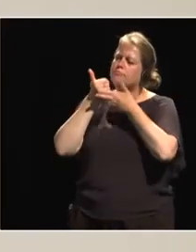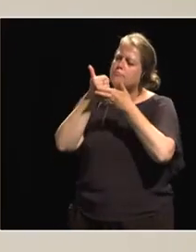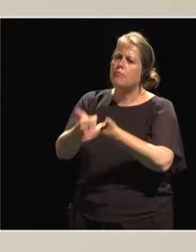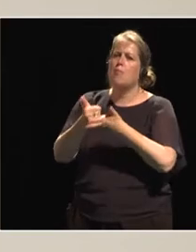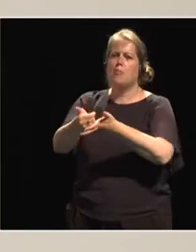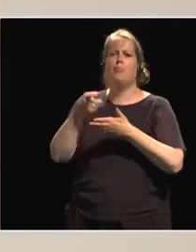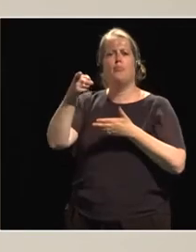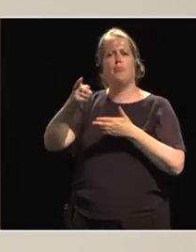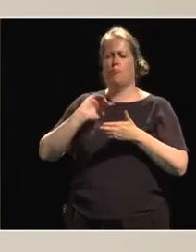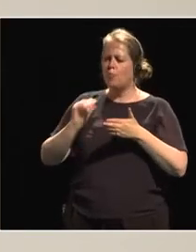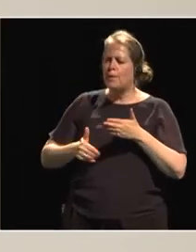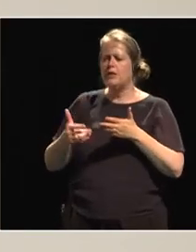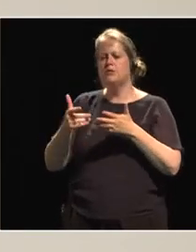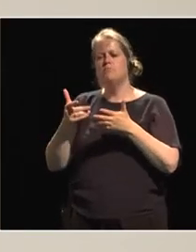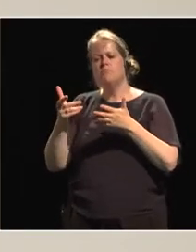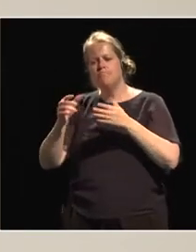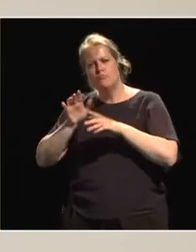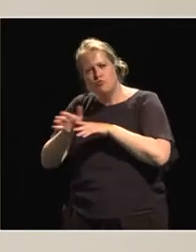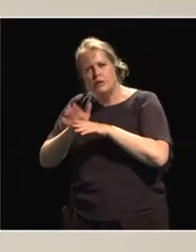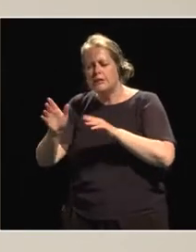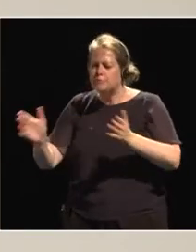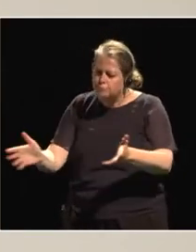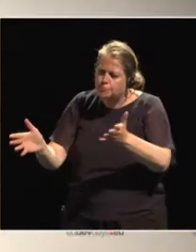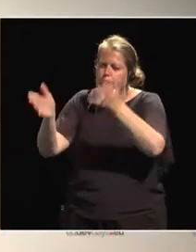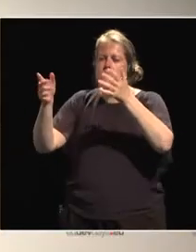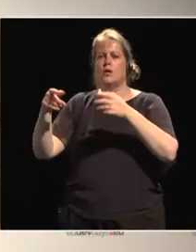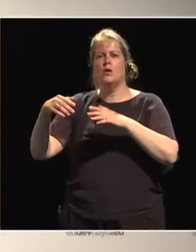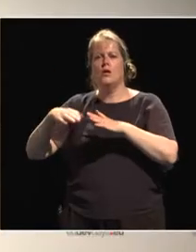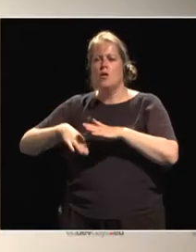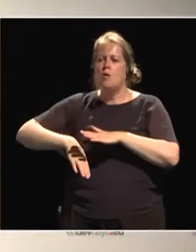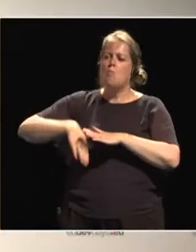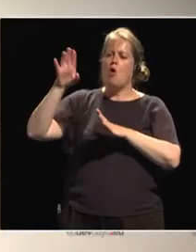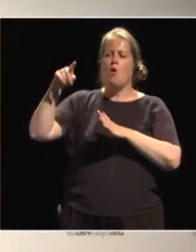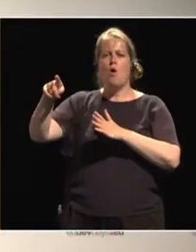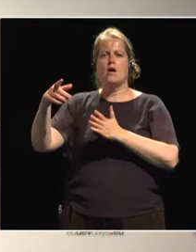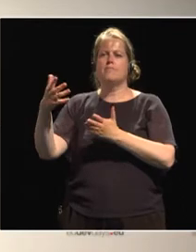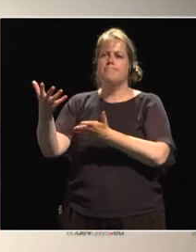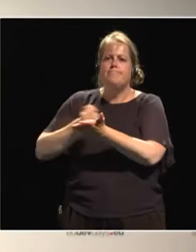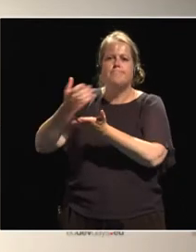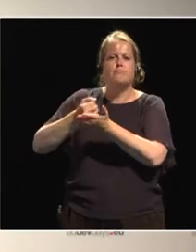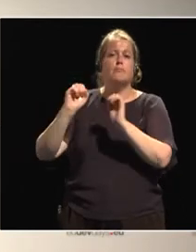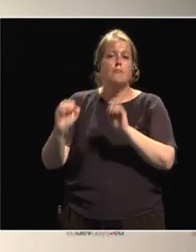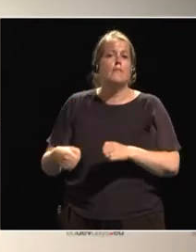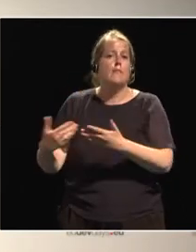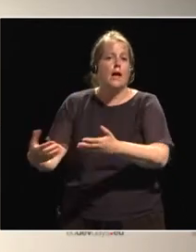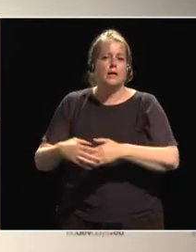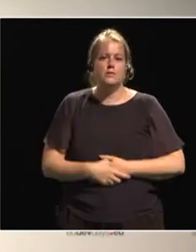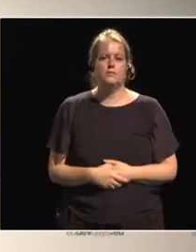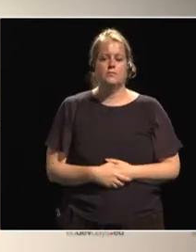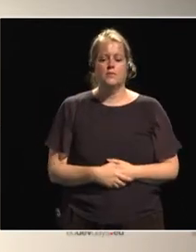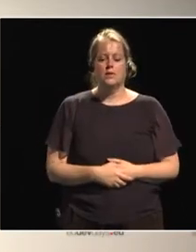change, to have greater performance and profitability. At the last